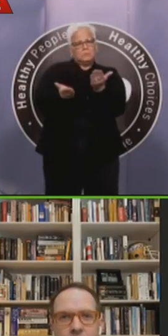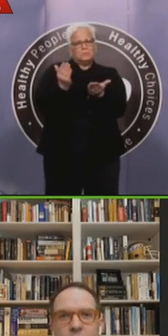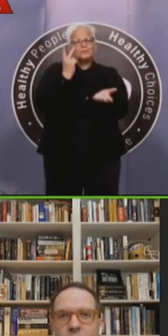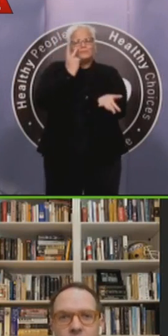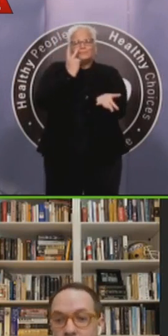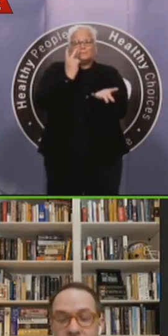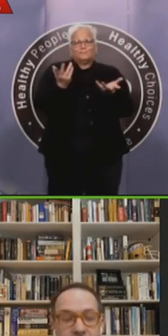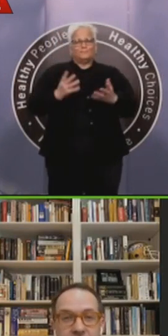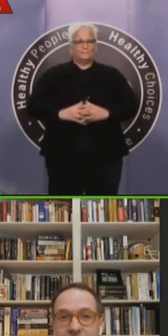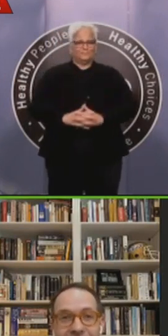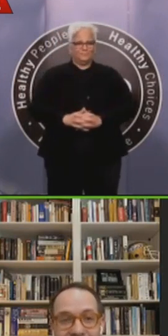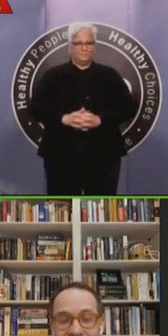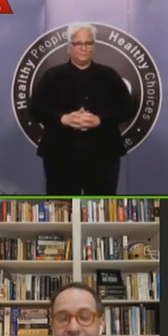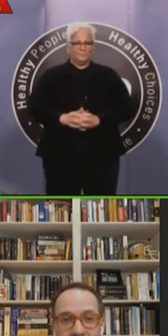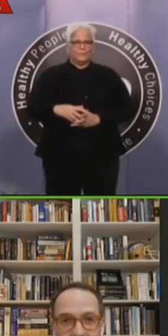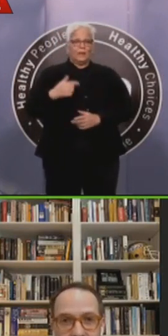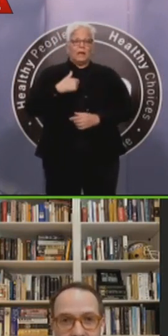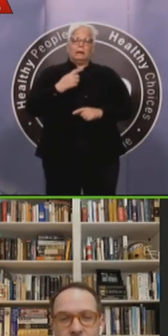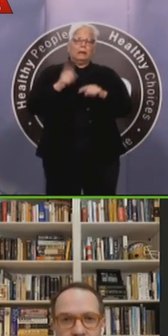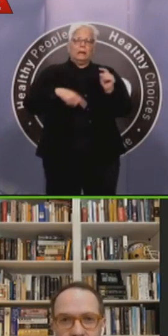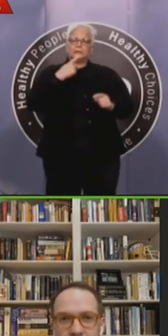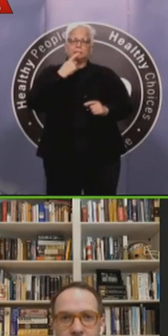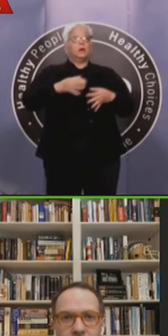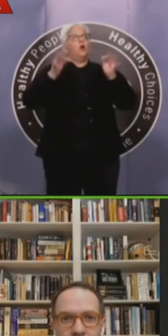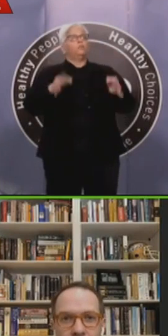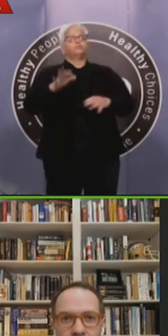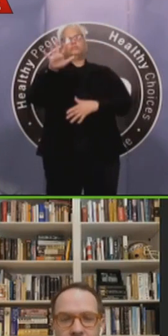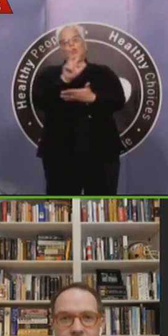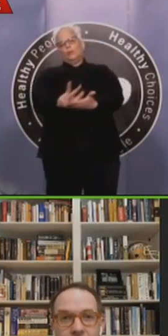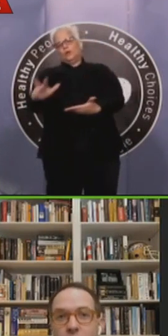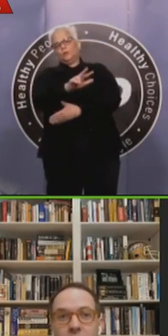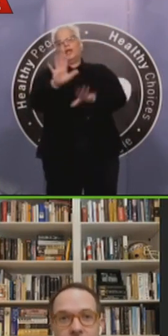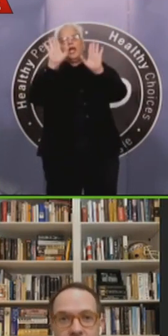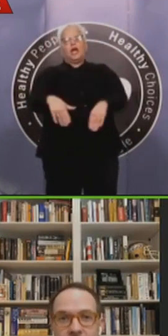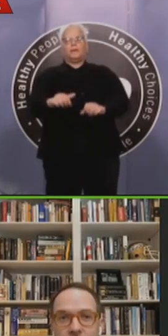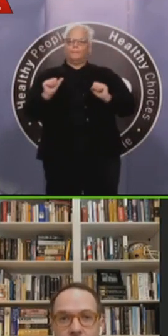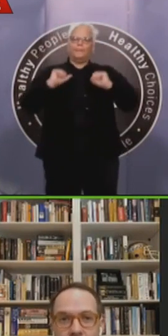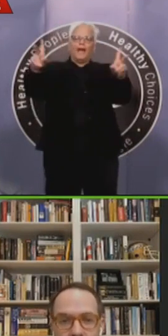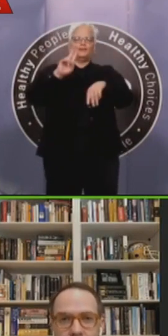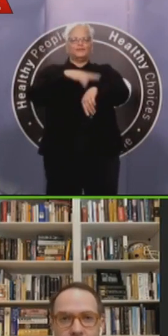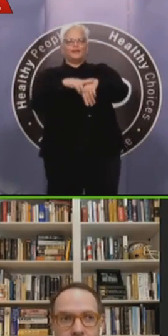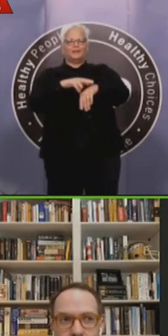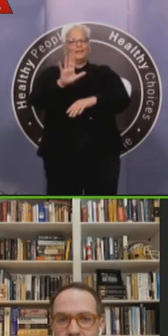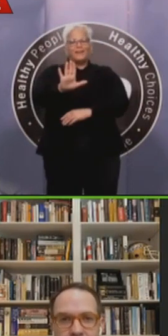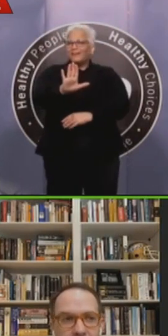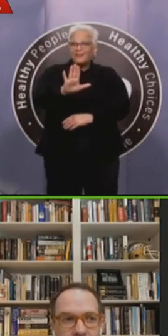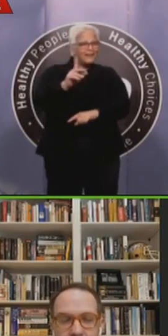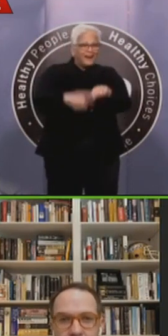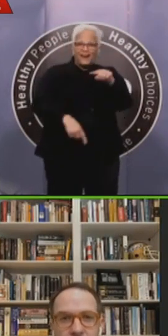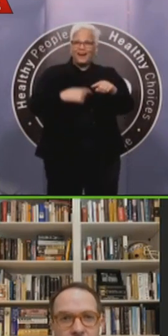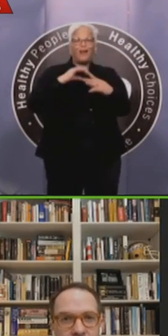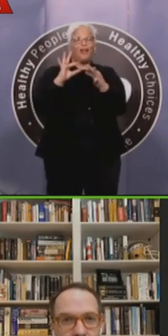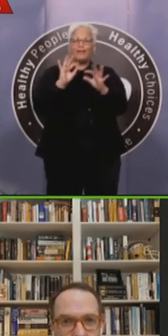something that we will, we're visiting day to day with the Tulsa health department on. Uh, that's why I also think it's incredibly important that people pay